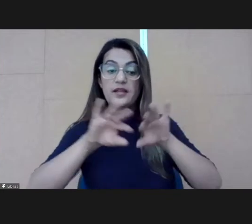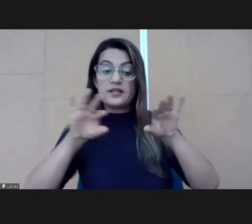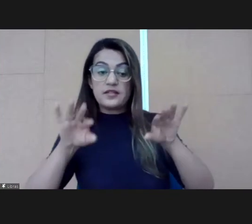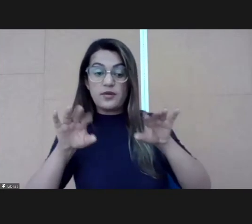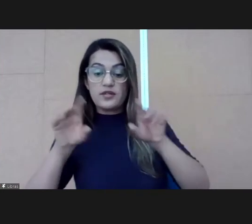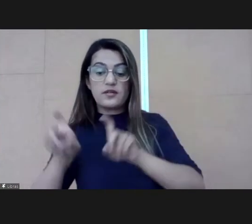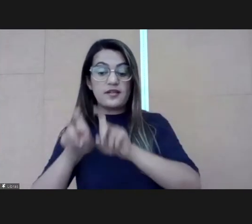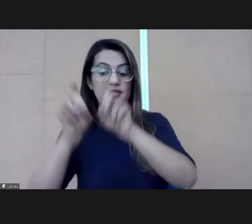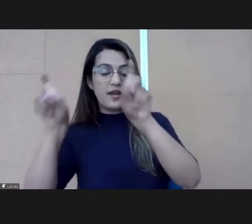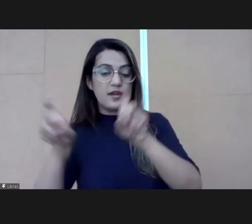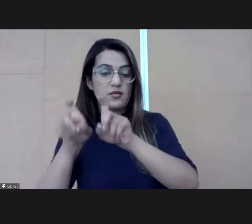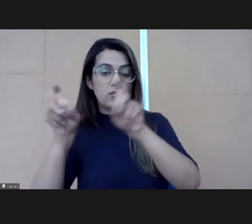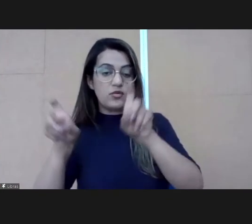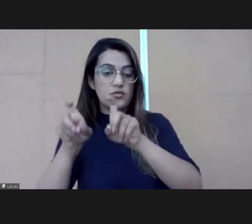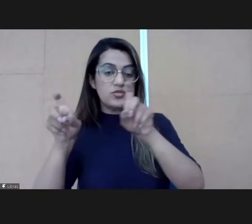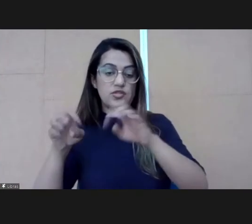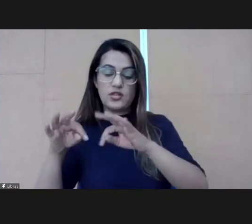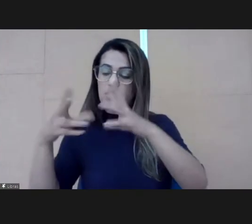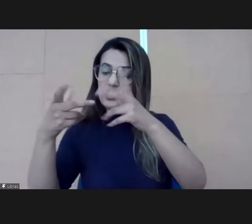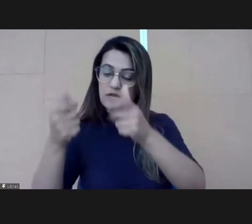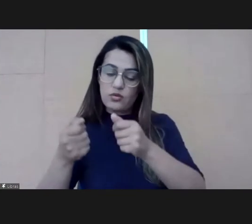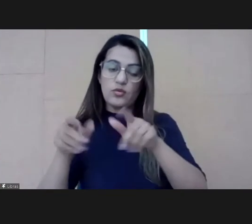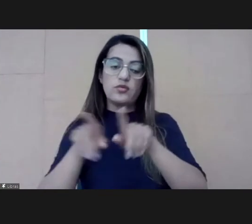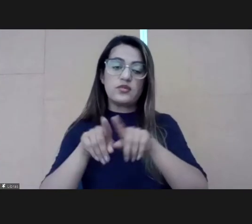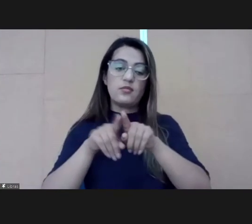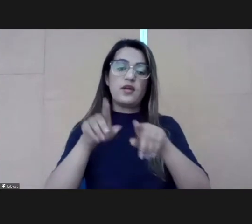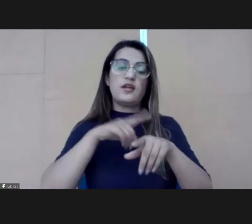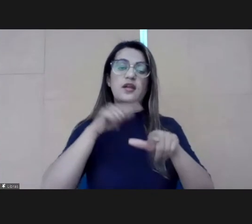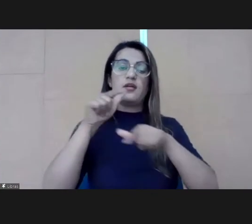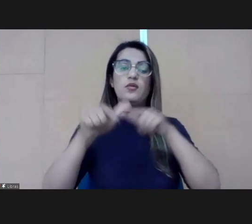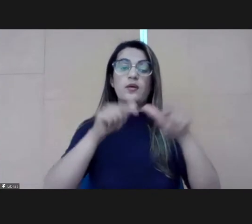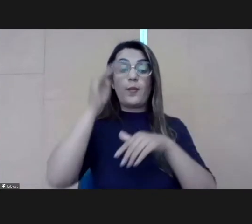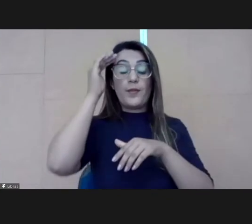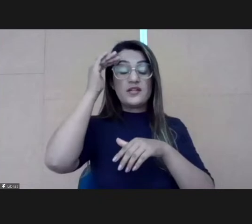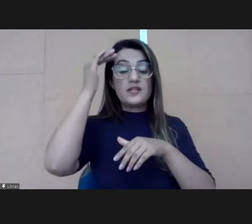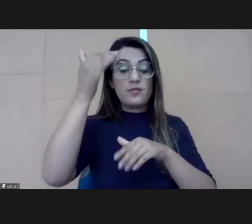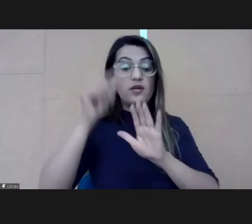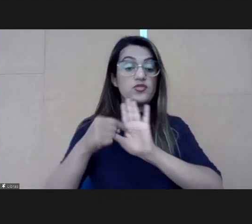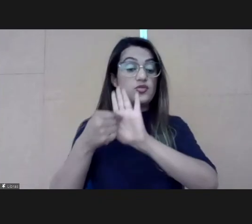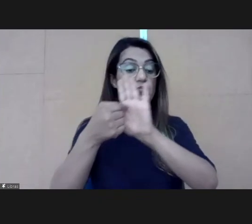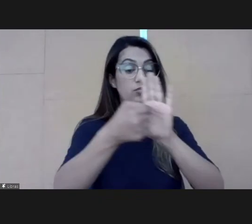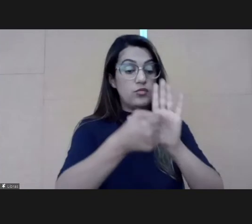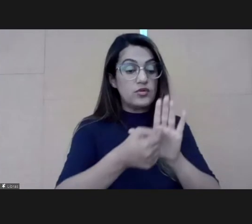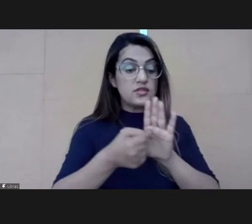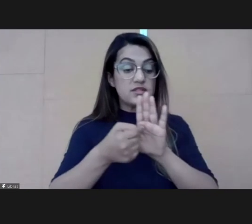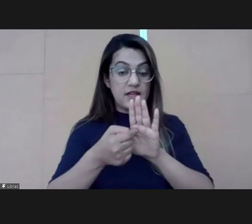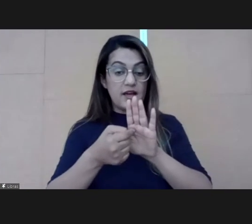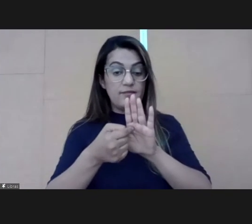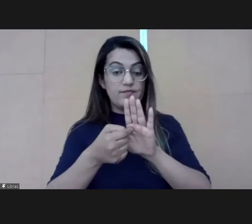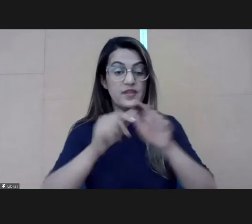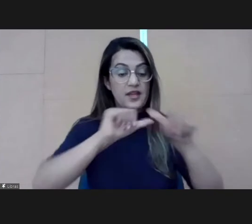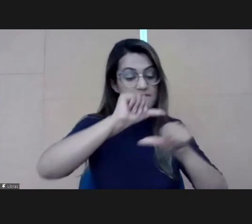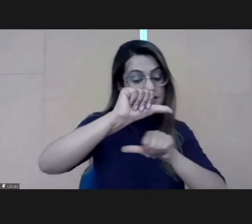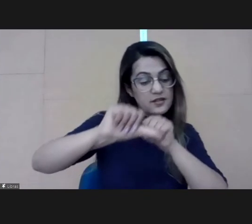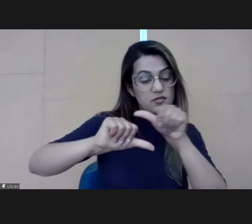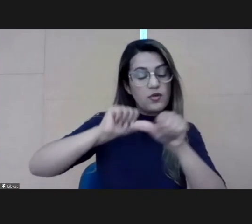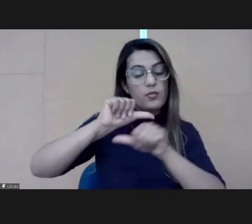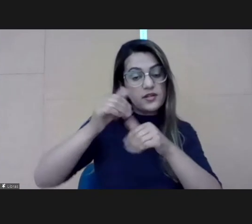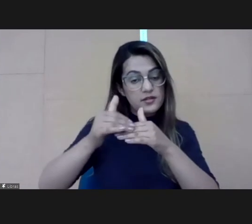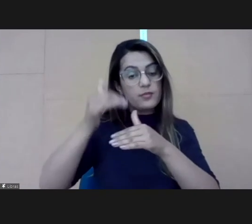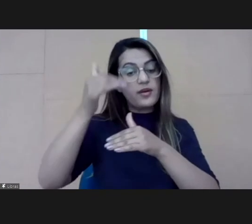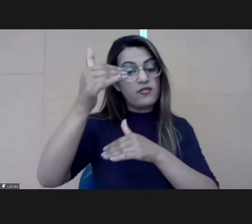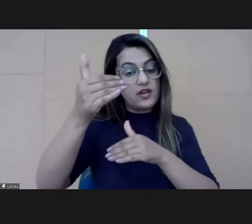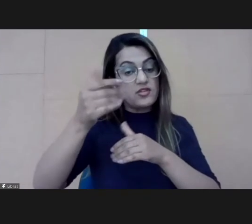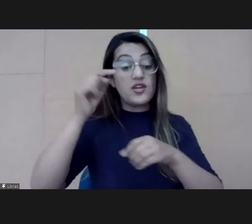of a unit and to drive that forward as a manager is one superpower. A second superpower is technophilia,